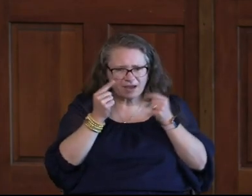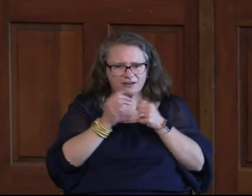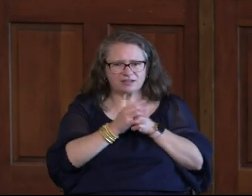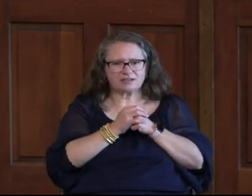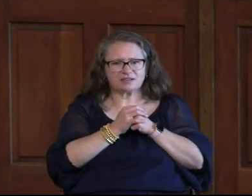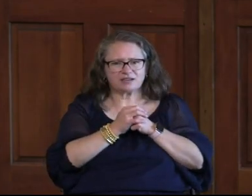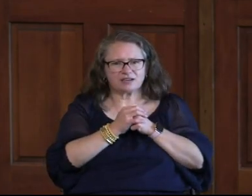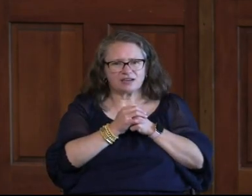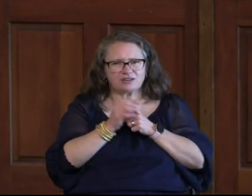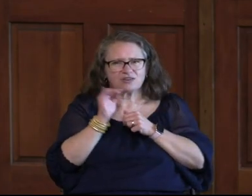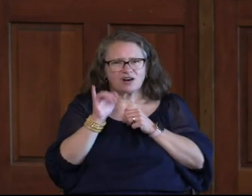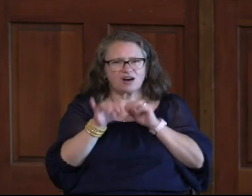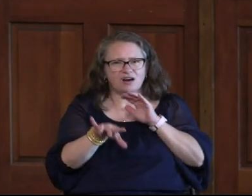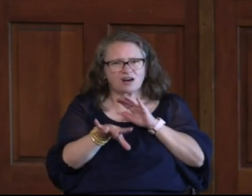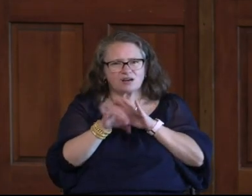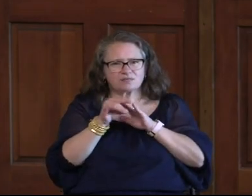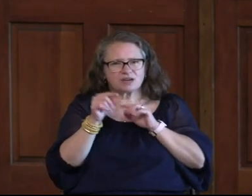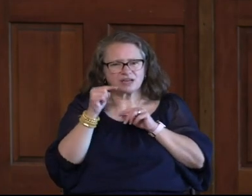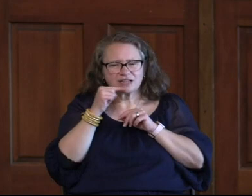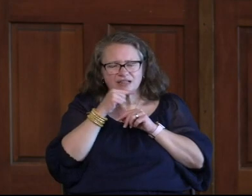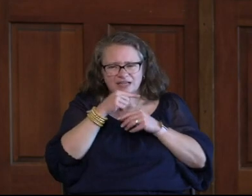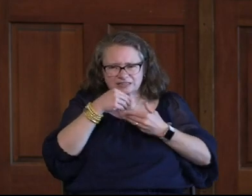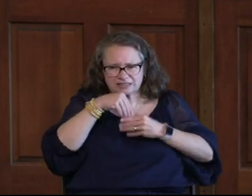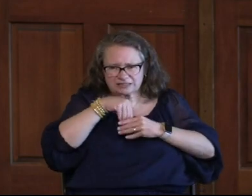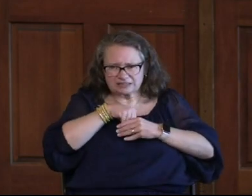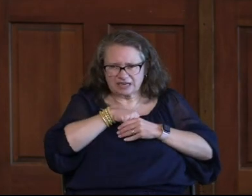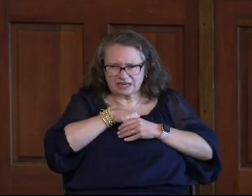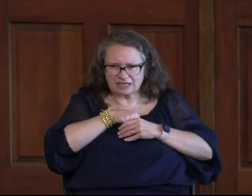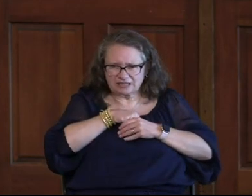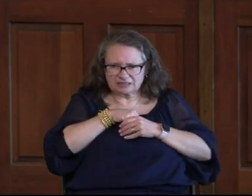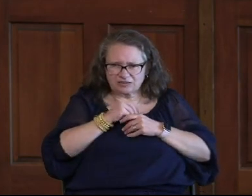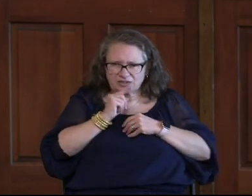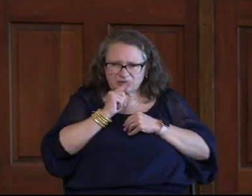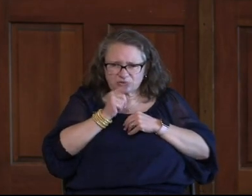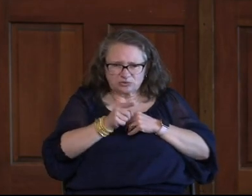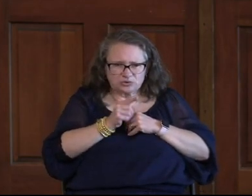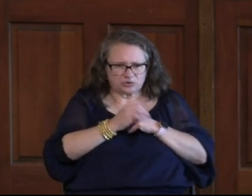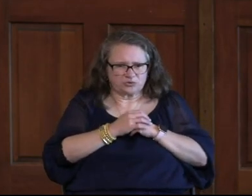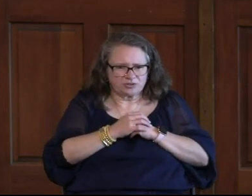you have Internalized them To a point That they actually Seem like They're truths